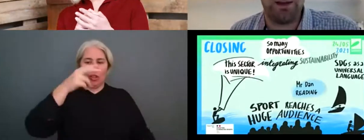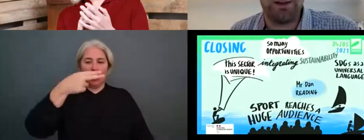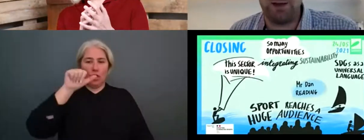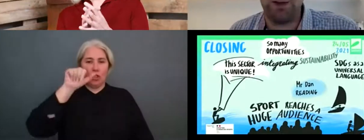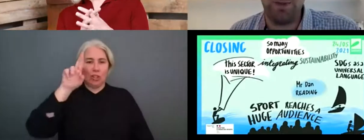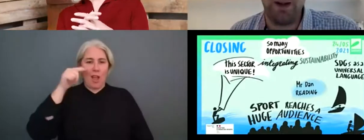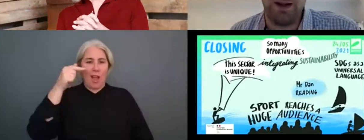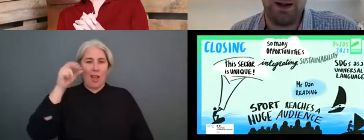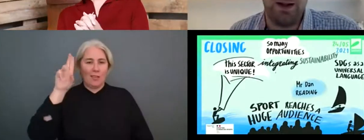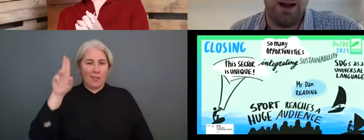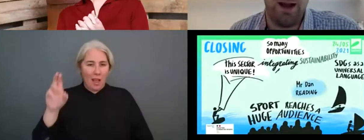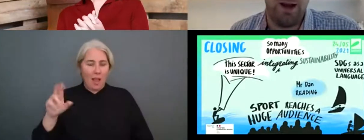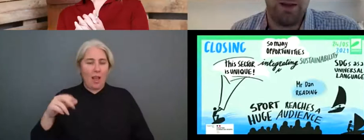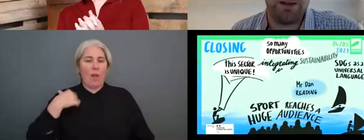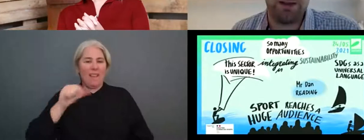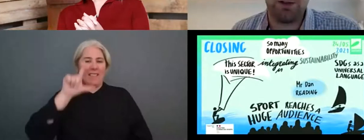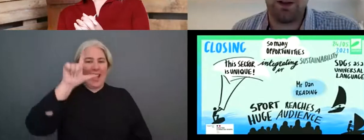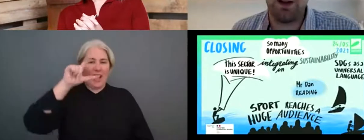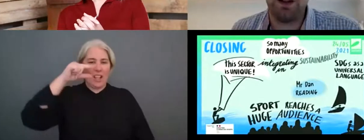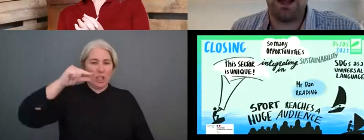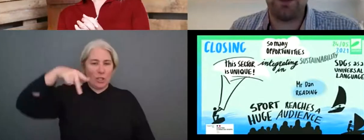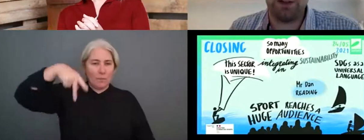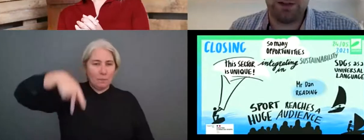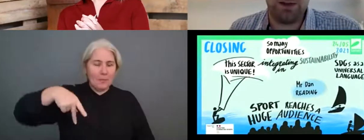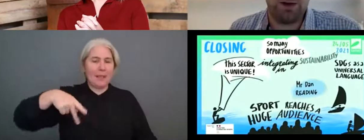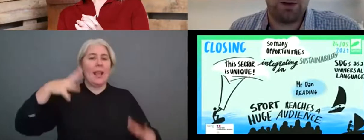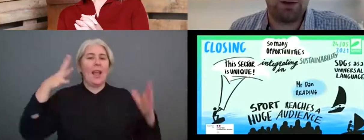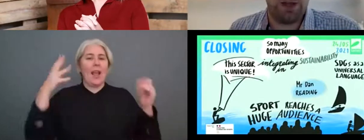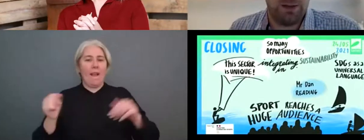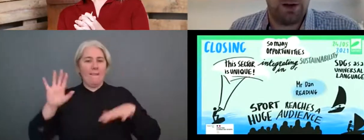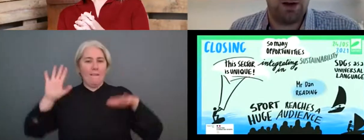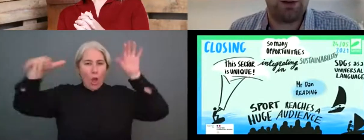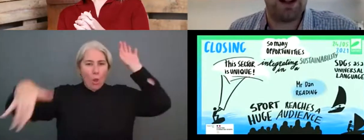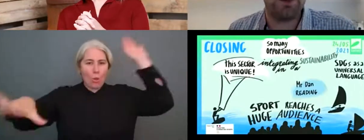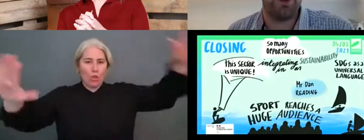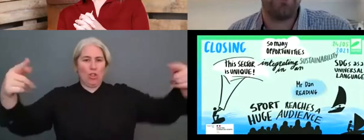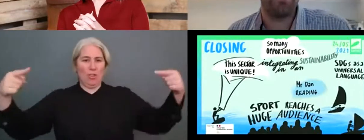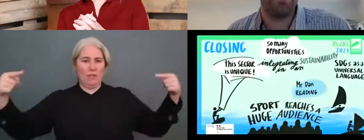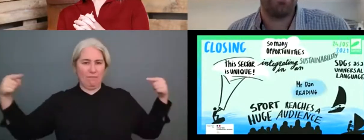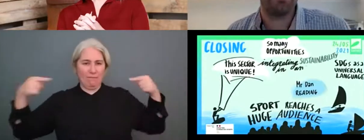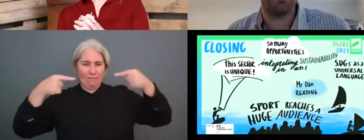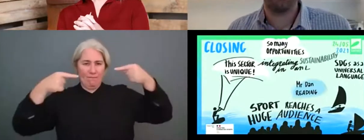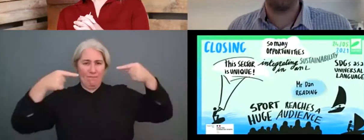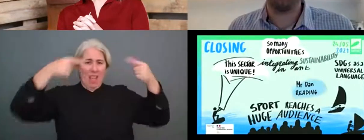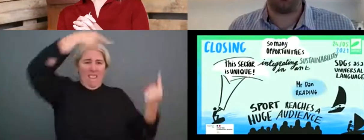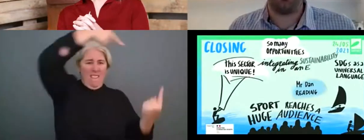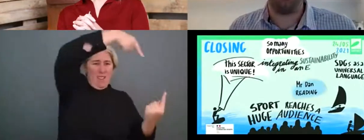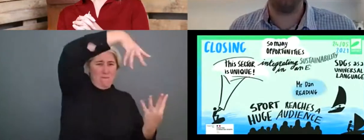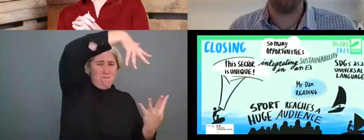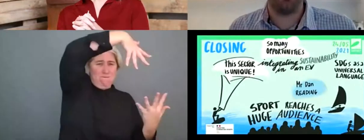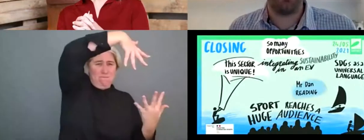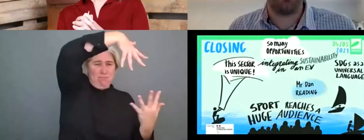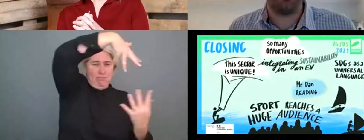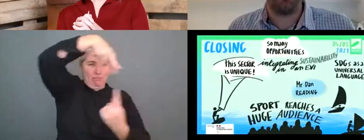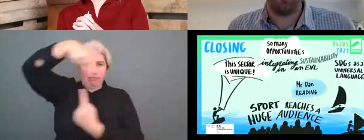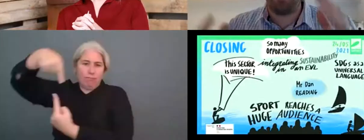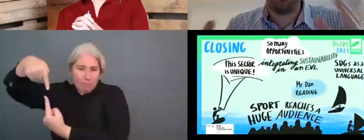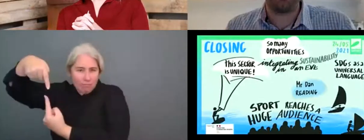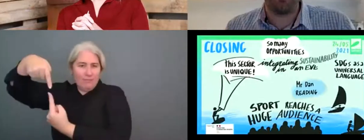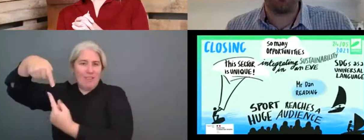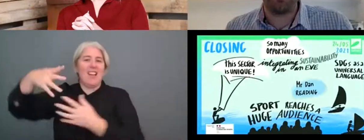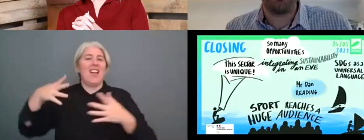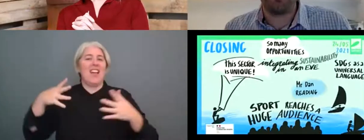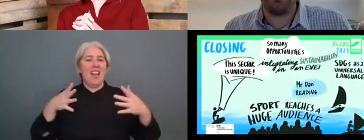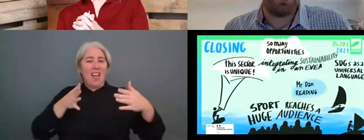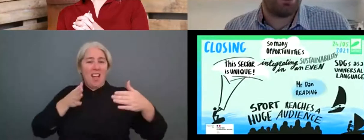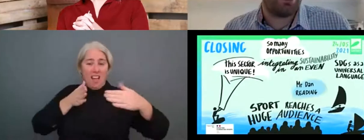ocean race, LGP, um, et cetera, that is actually into the country in the contracts, but it uses their, uh, R